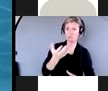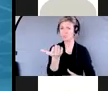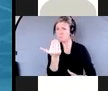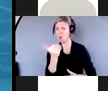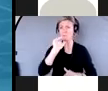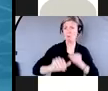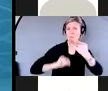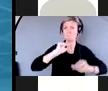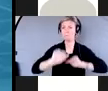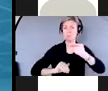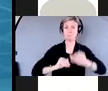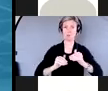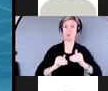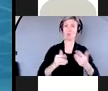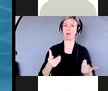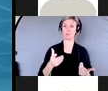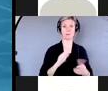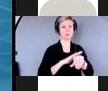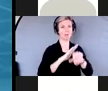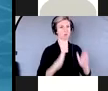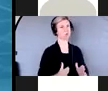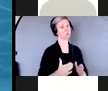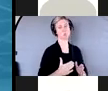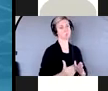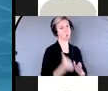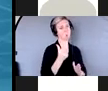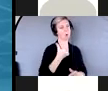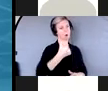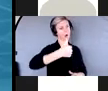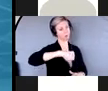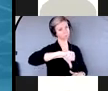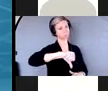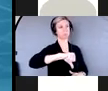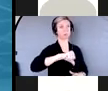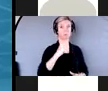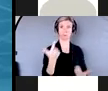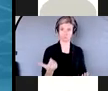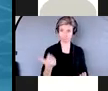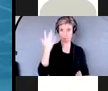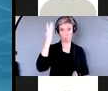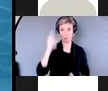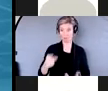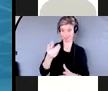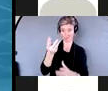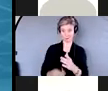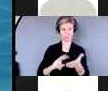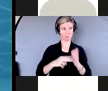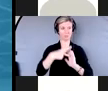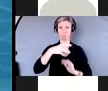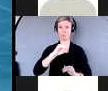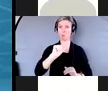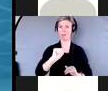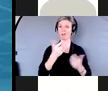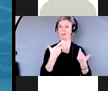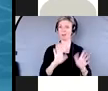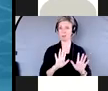power of attorney was no longer effective and the advisor was only obliged to deal with the executor of the estate. The